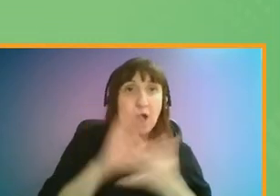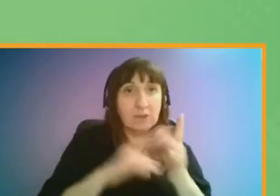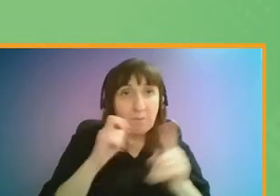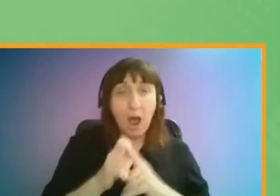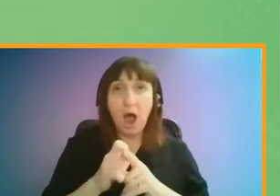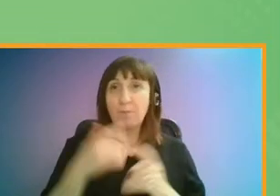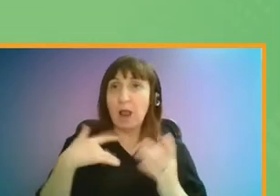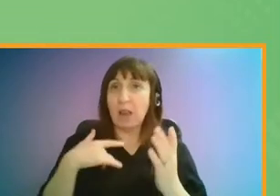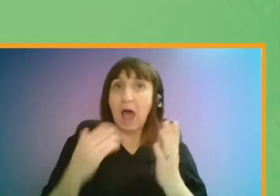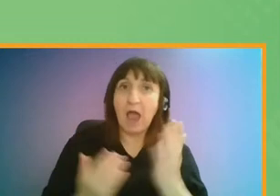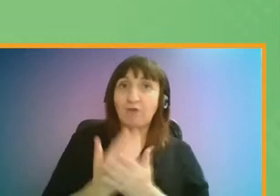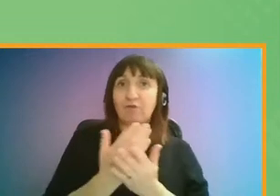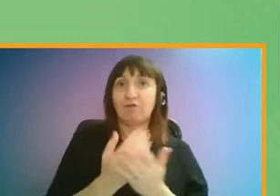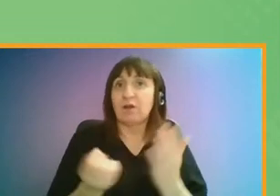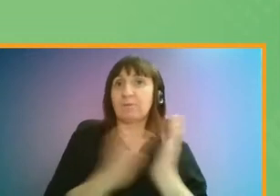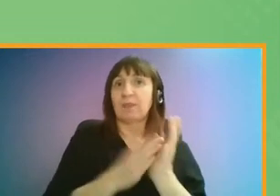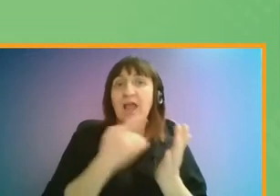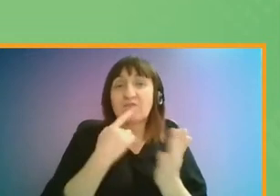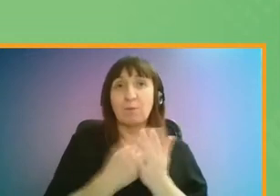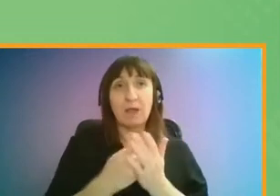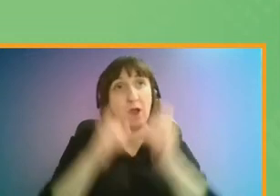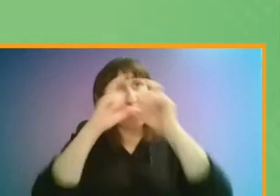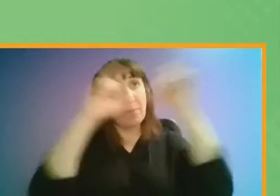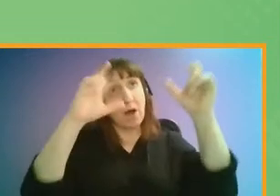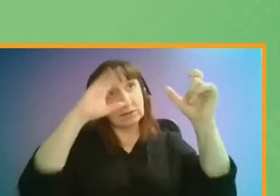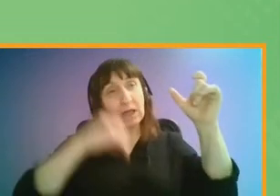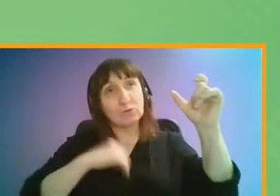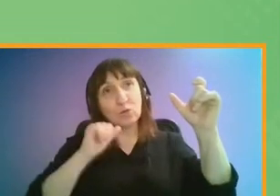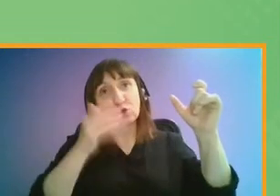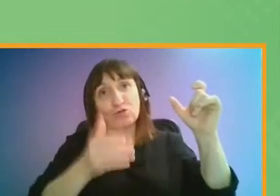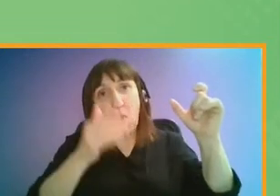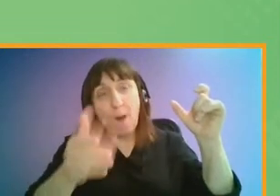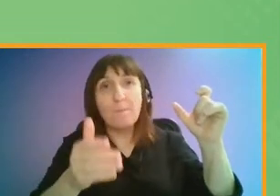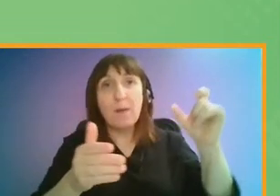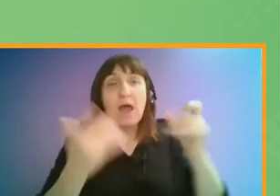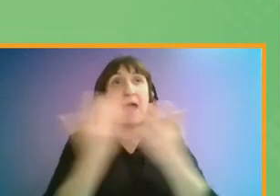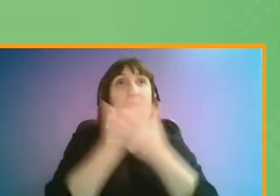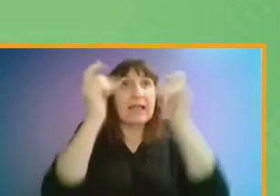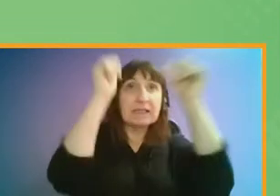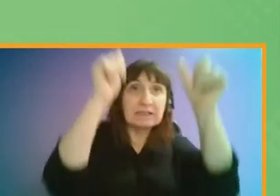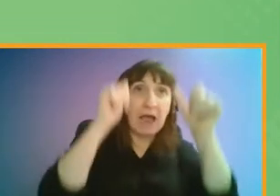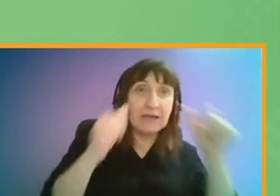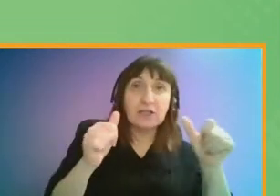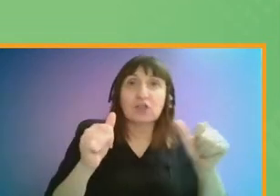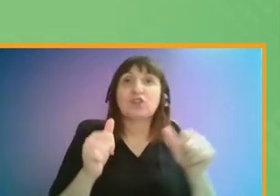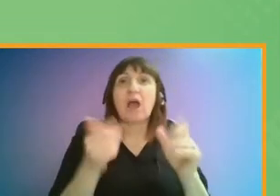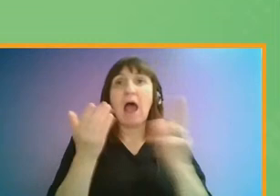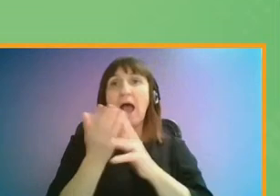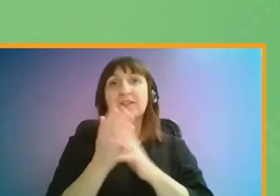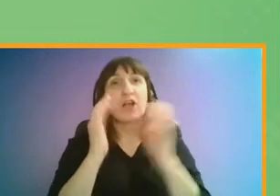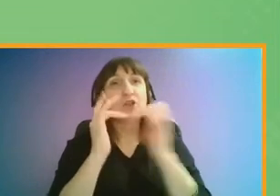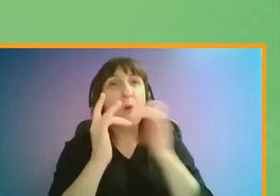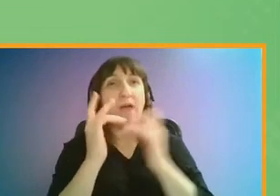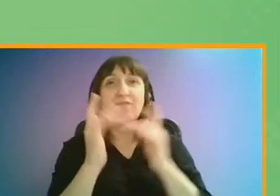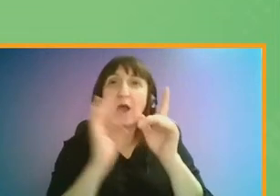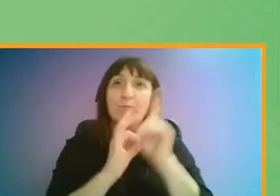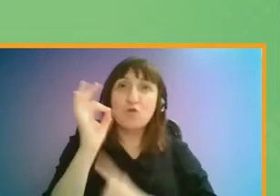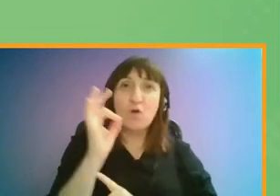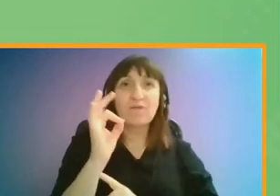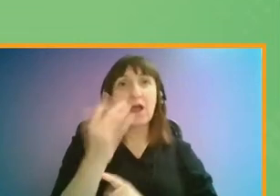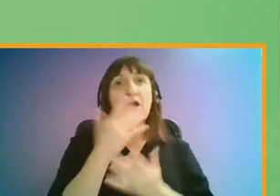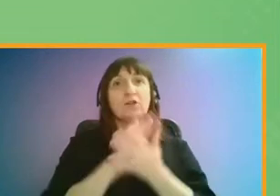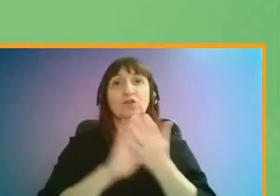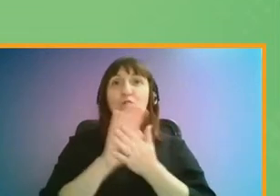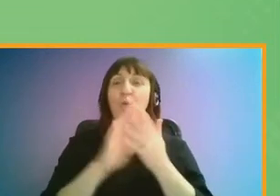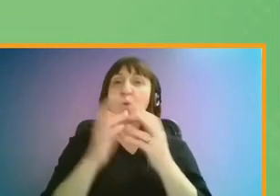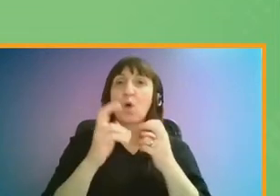travel information, next bus indicators at bus stops, clear signage, access to wi-fi and online improvements, particularly to Transport for